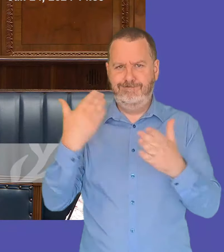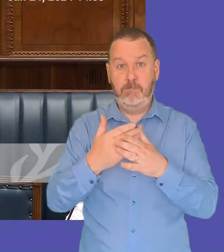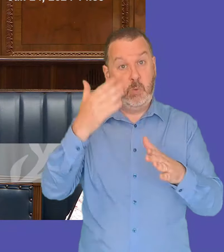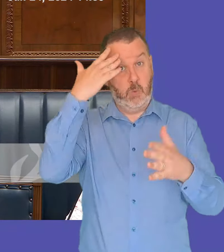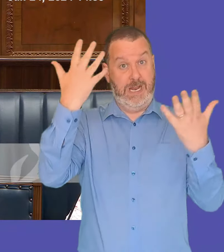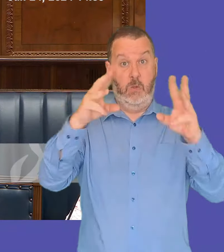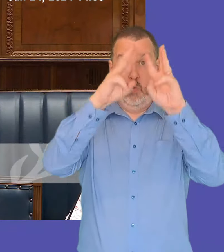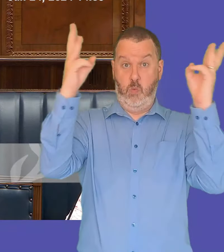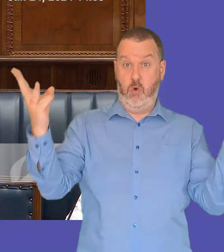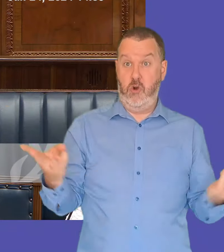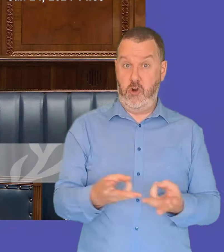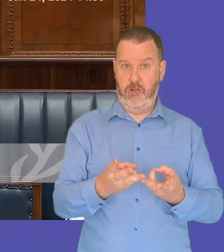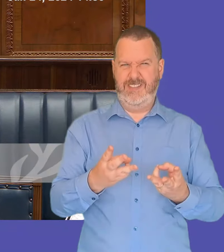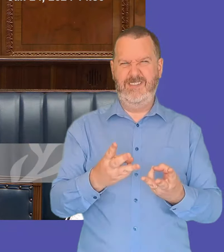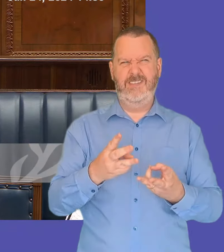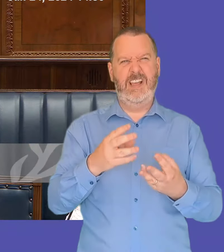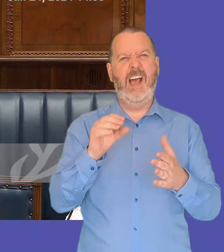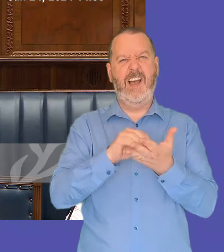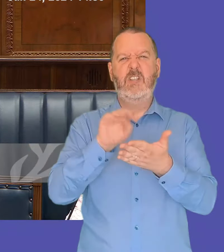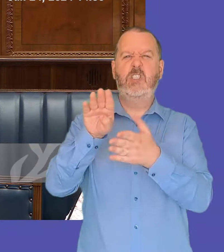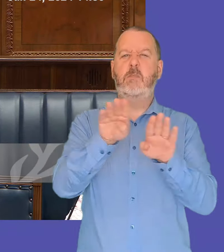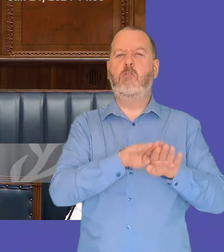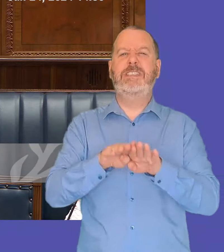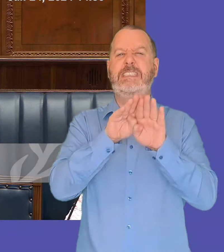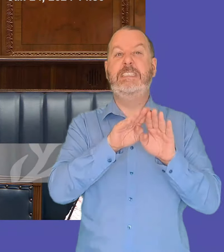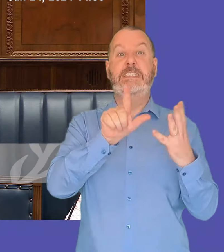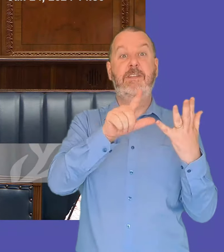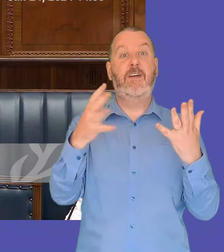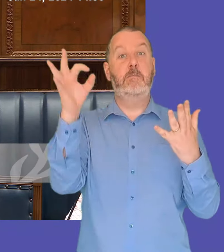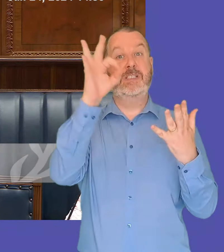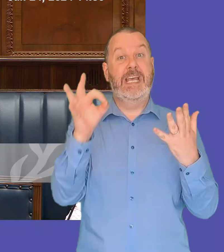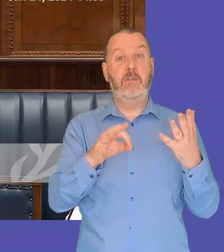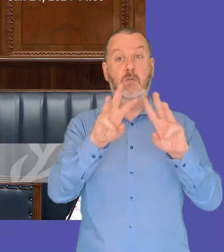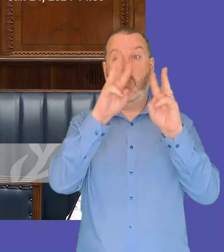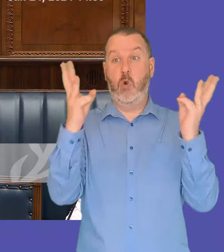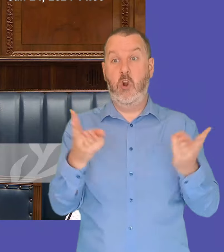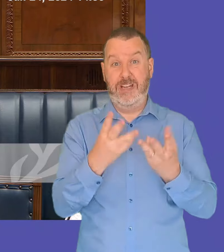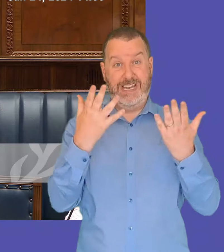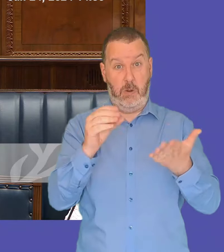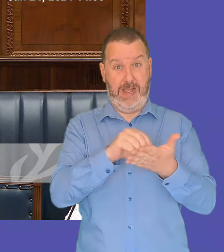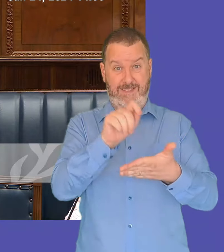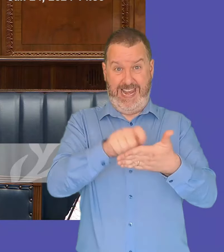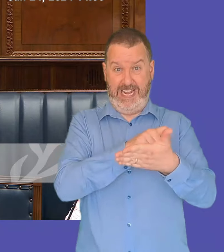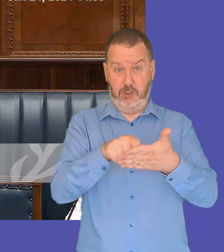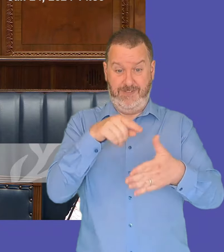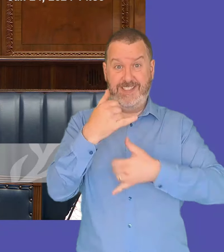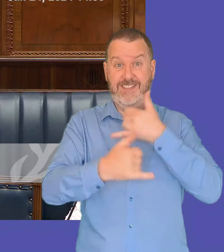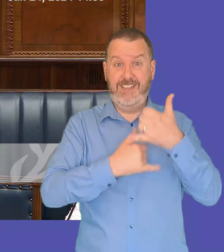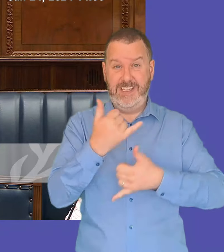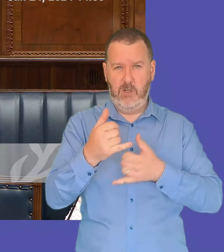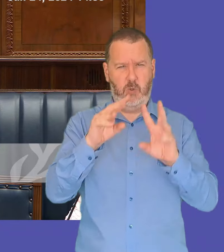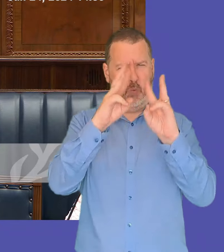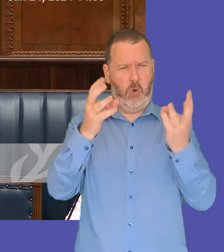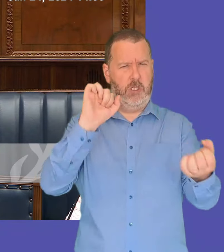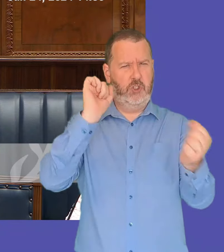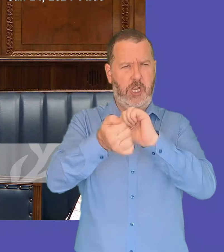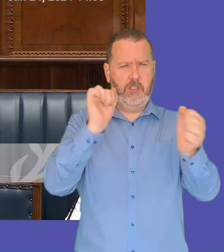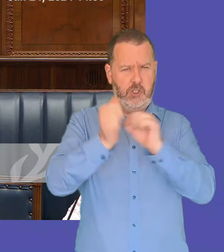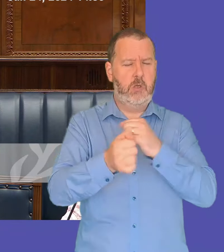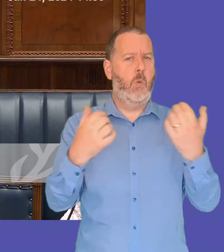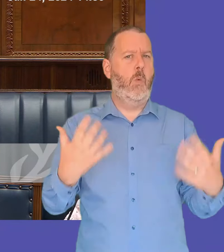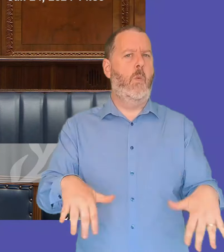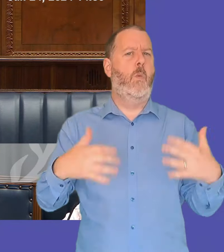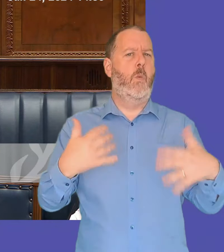of the democratic world is heading to the polls this year the world is changing and so our policy so does the executive office